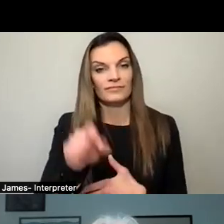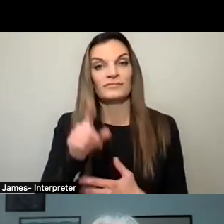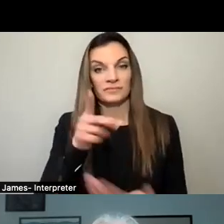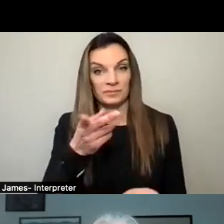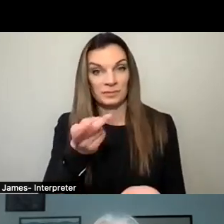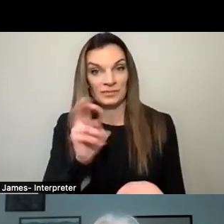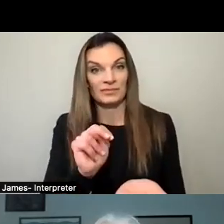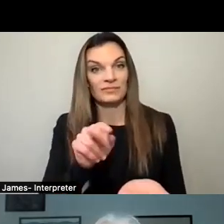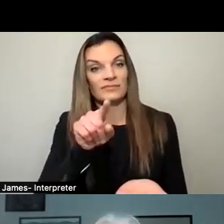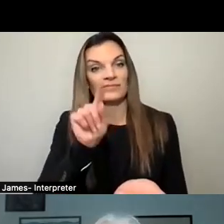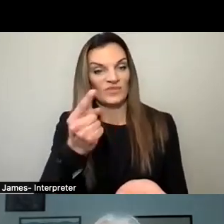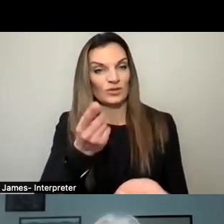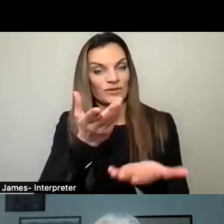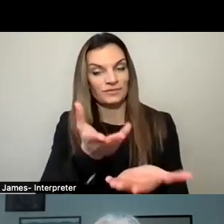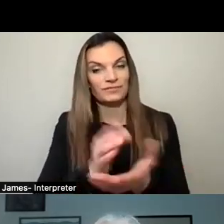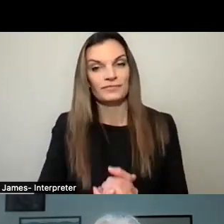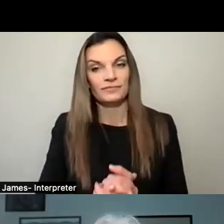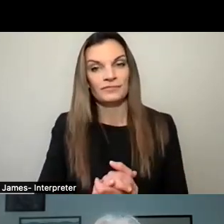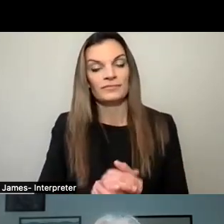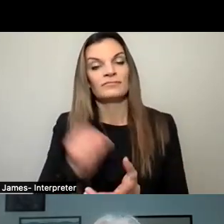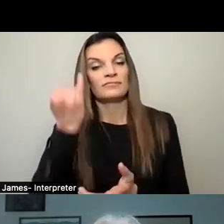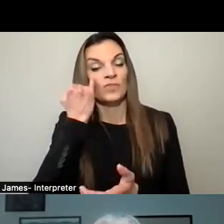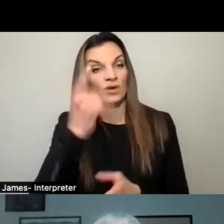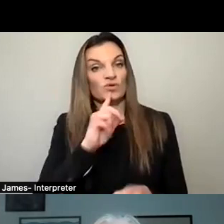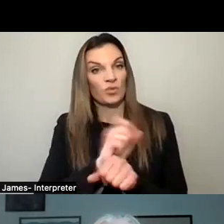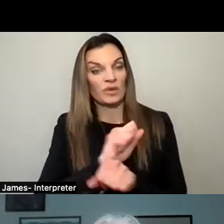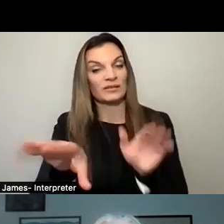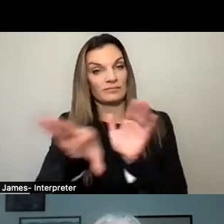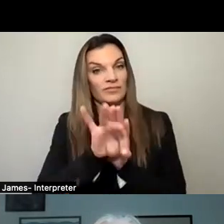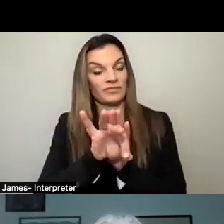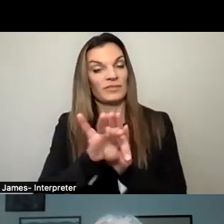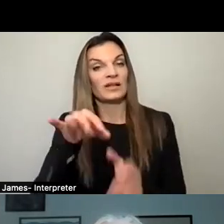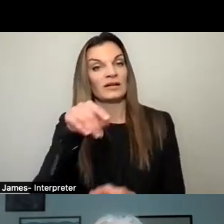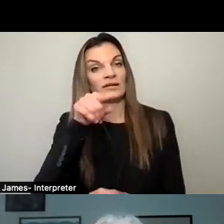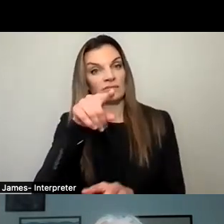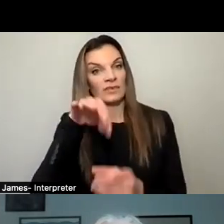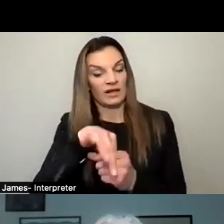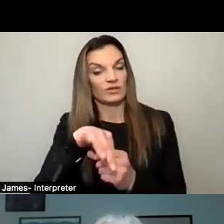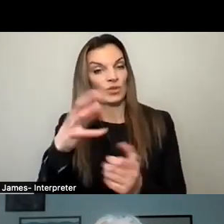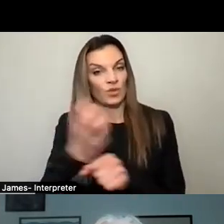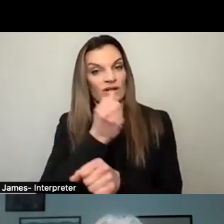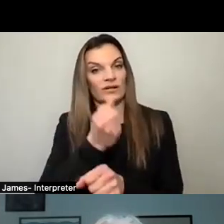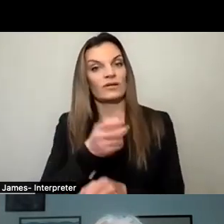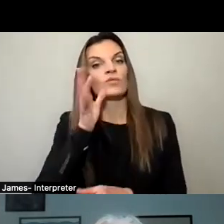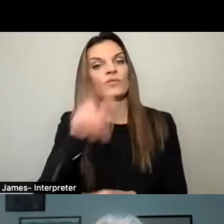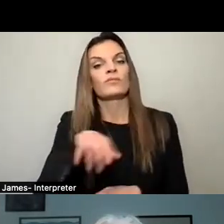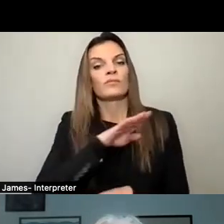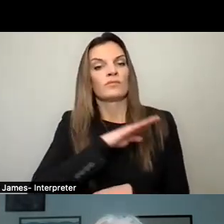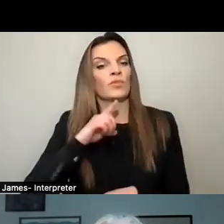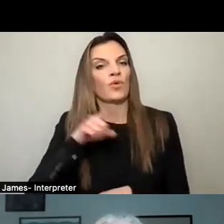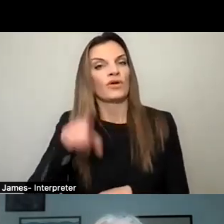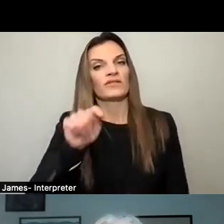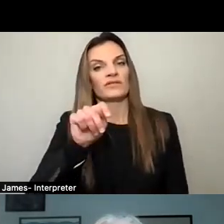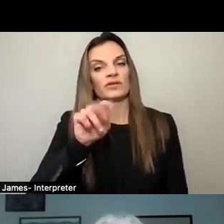up first. If you are elected, will the Board of Trustees meetings be made available to the